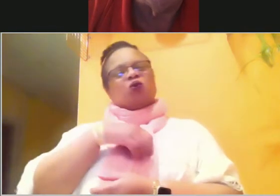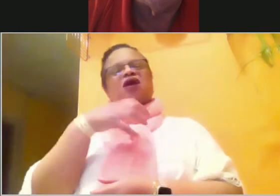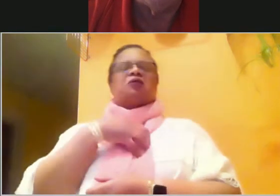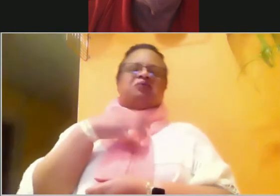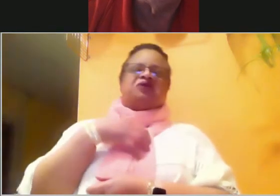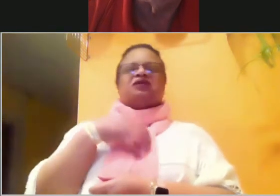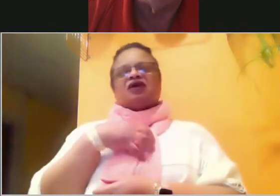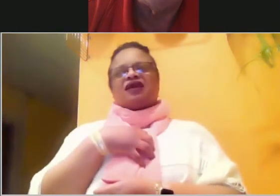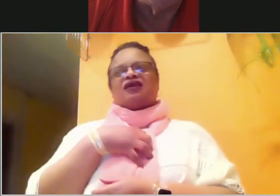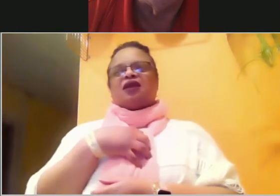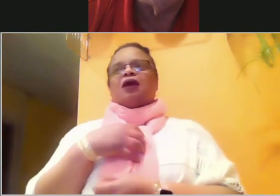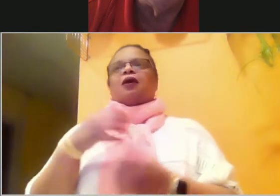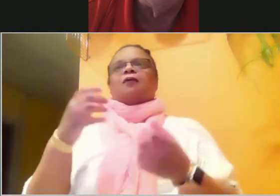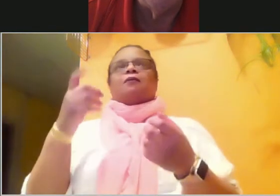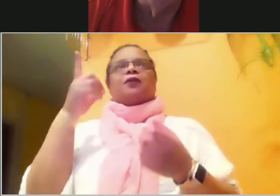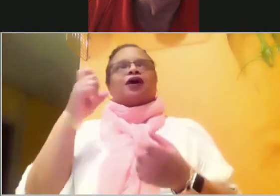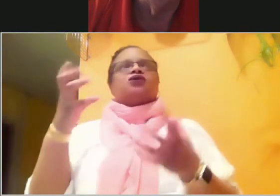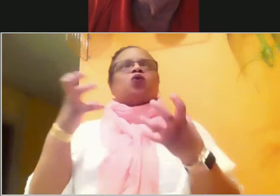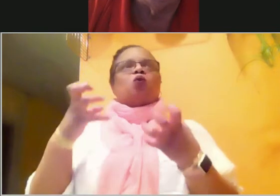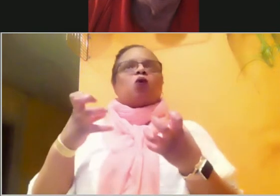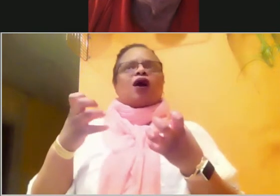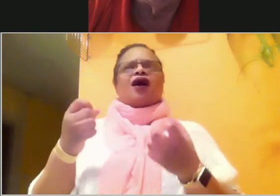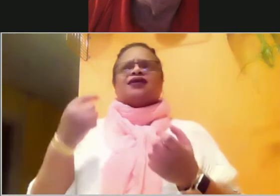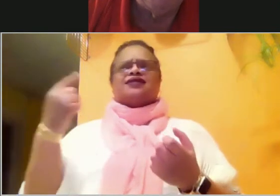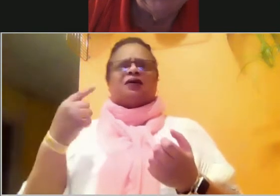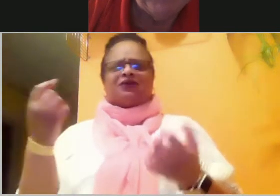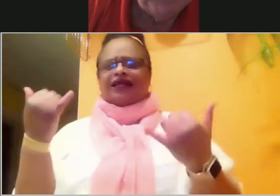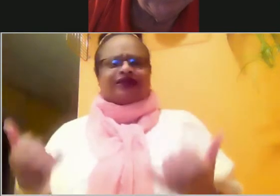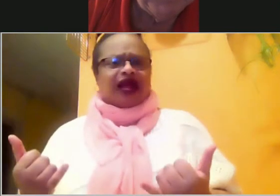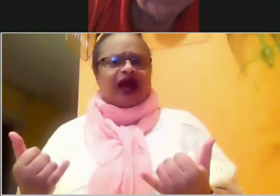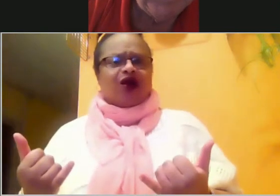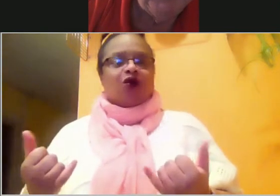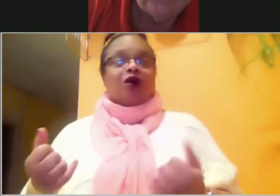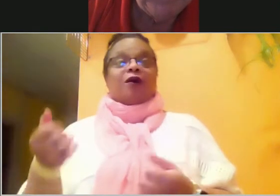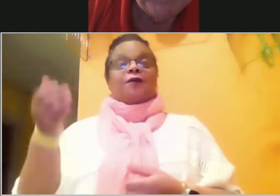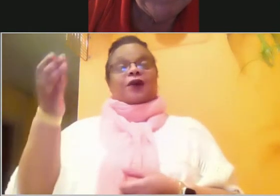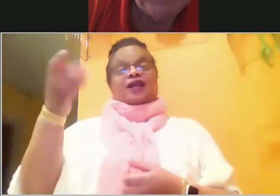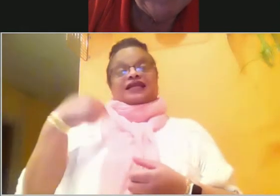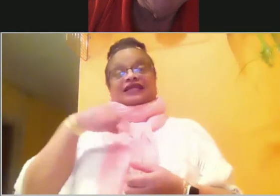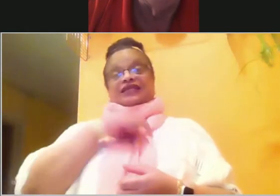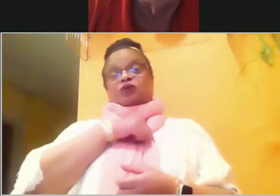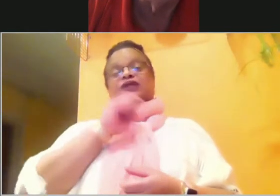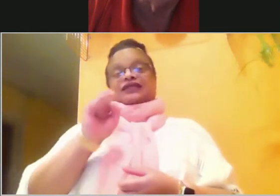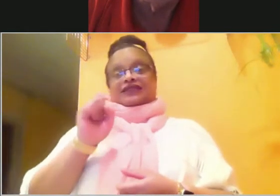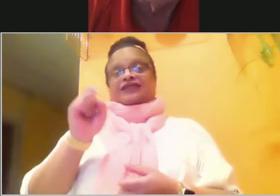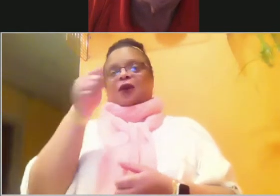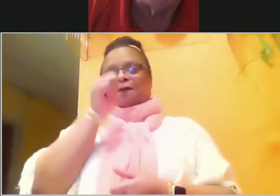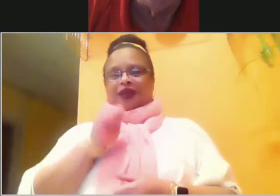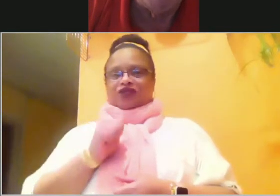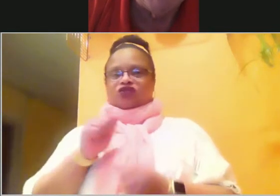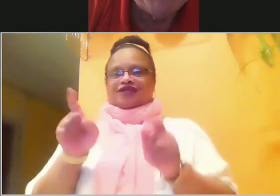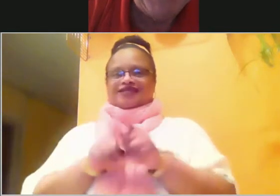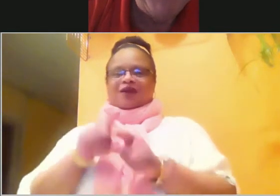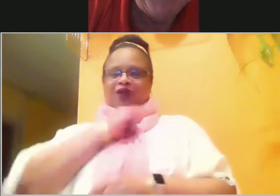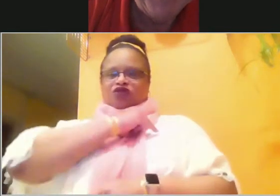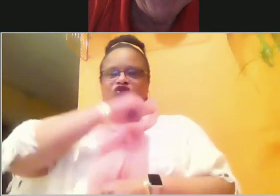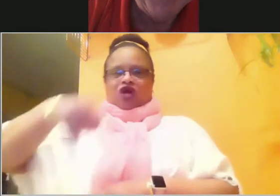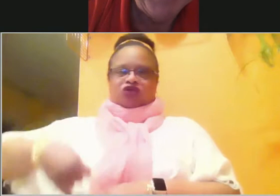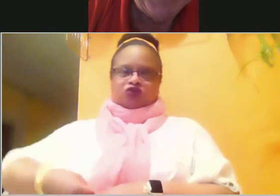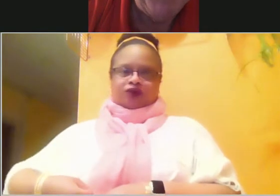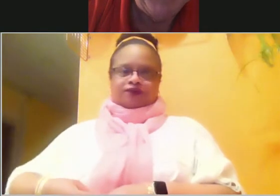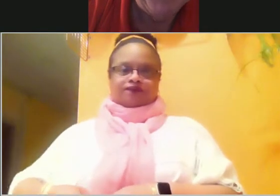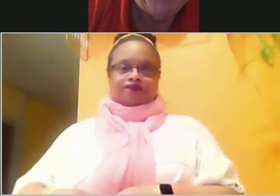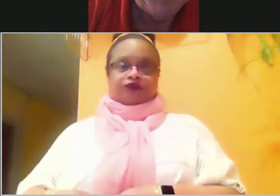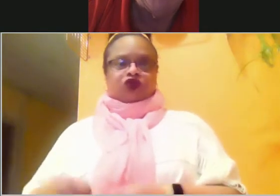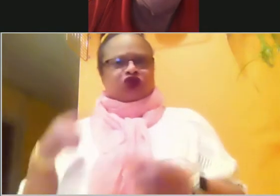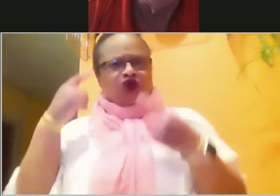complain, but God has the patience. And I thank God all the time when, that he's given us Jesus to be our savior and